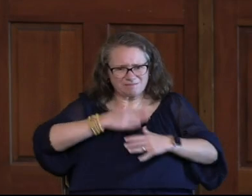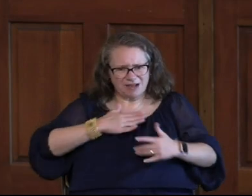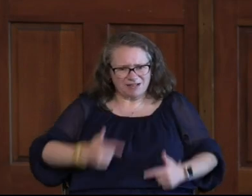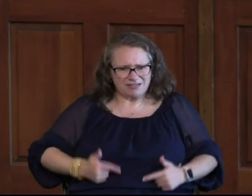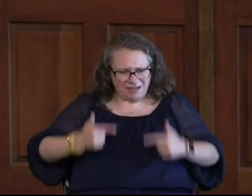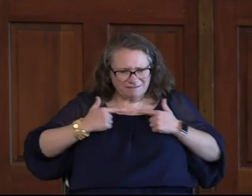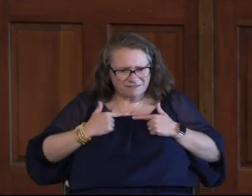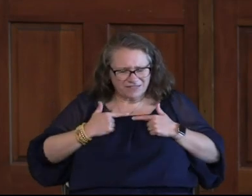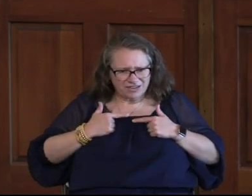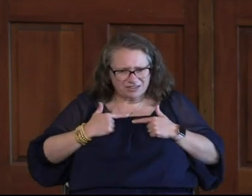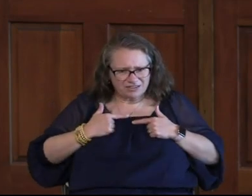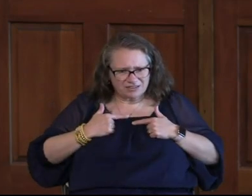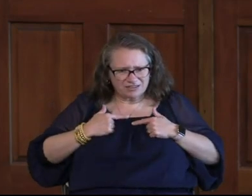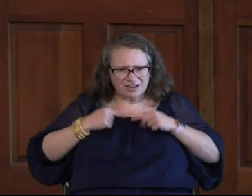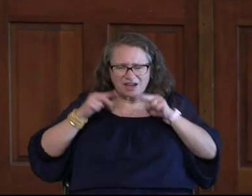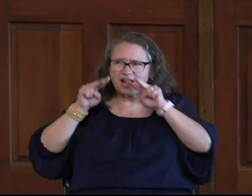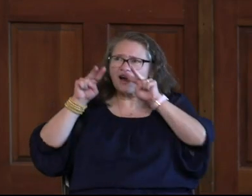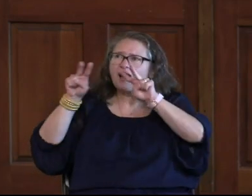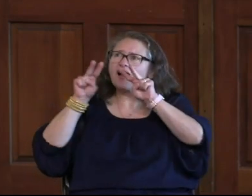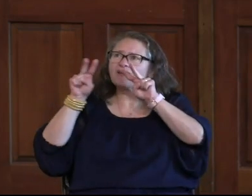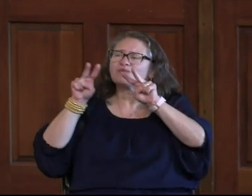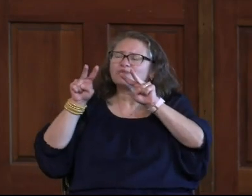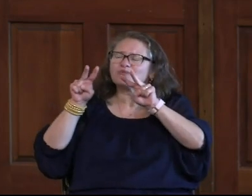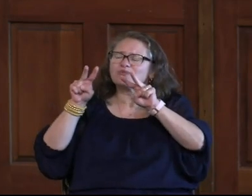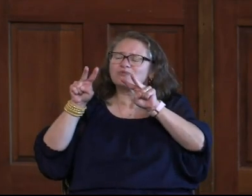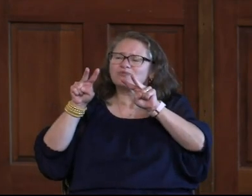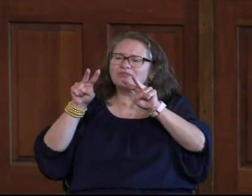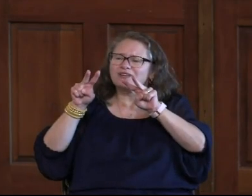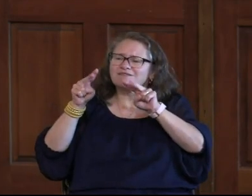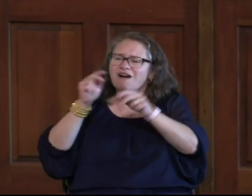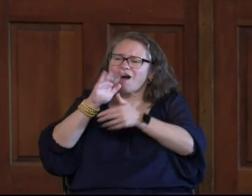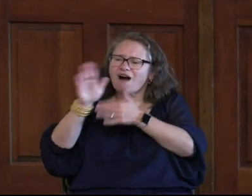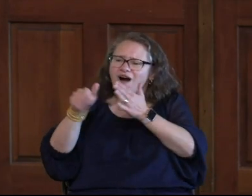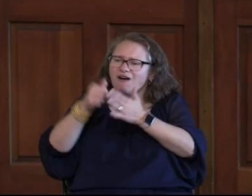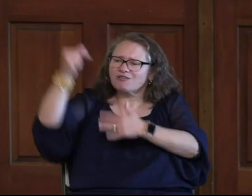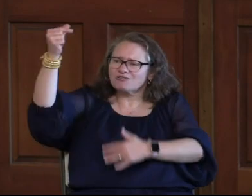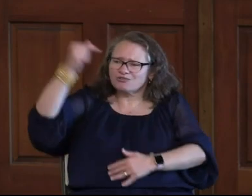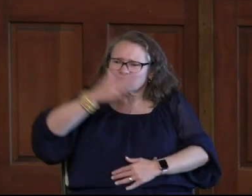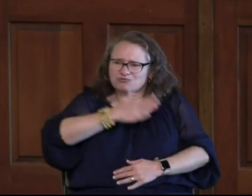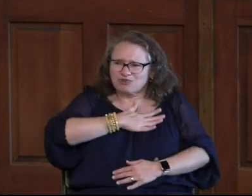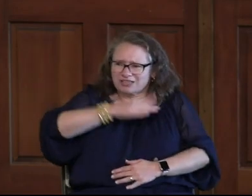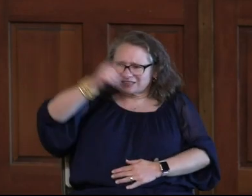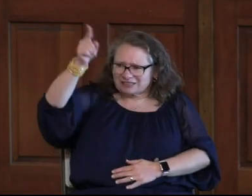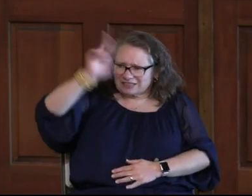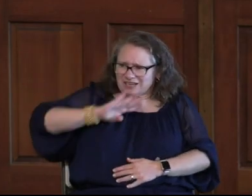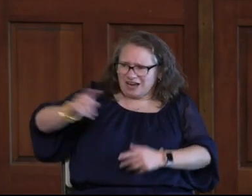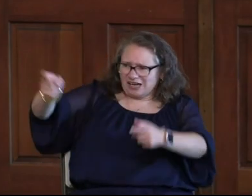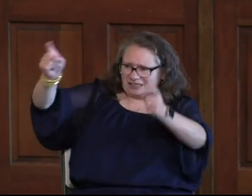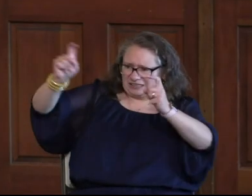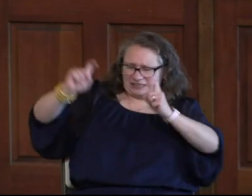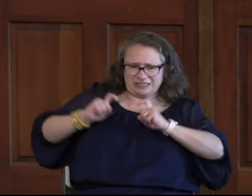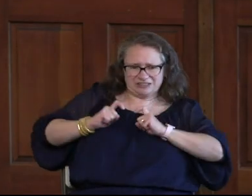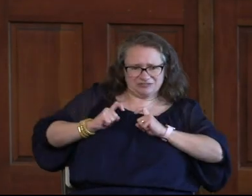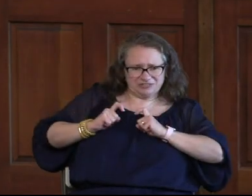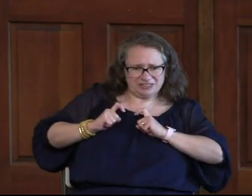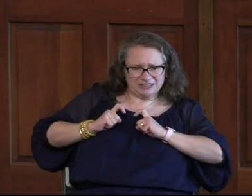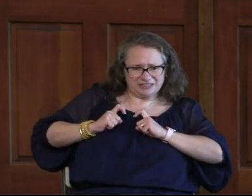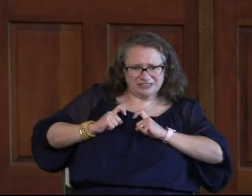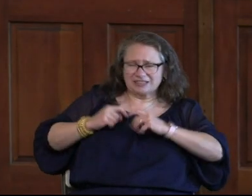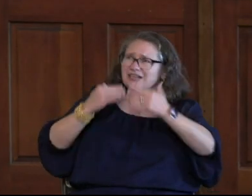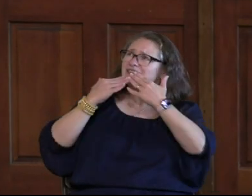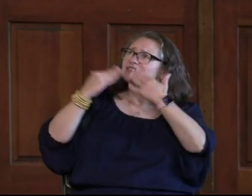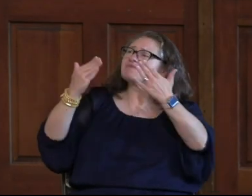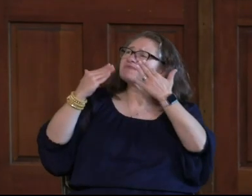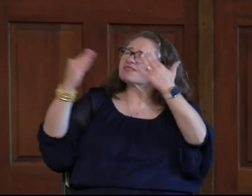And I, just, I hold on to every bit of grace that he brings my way and I give him